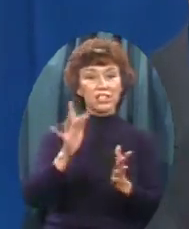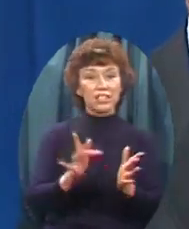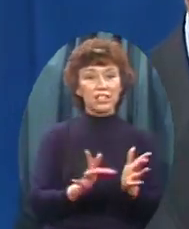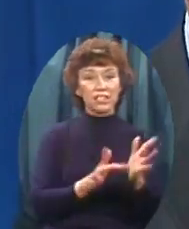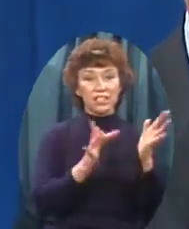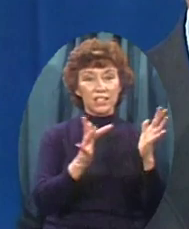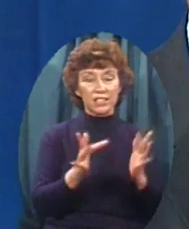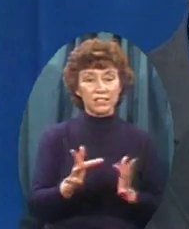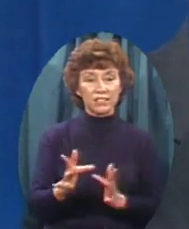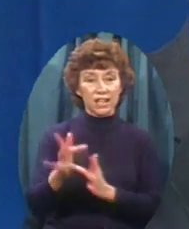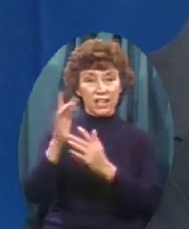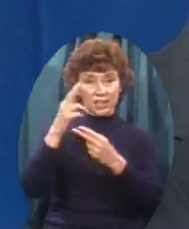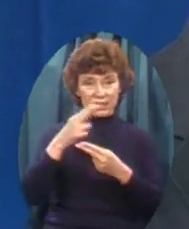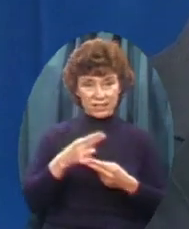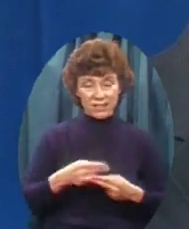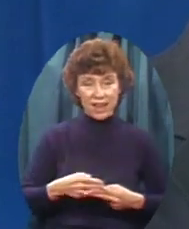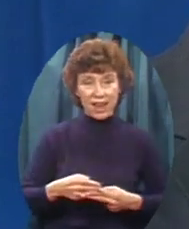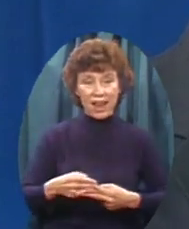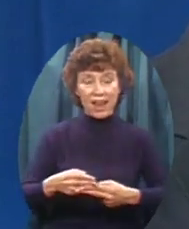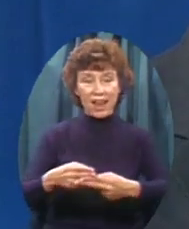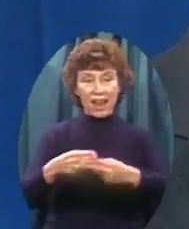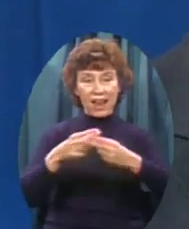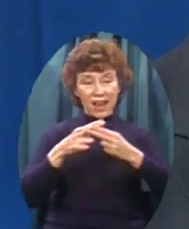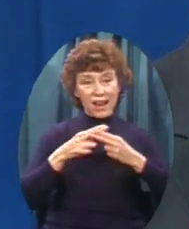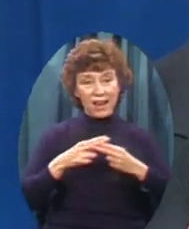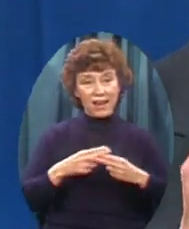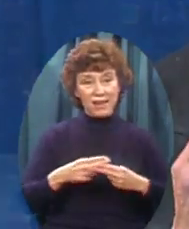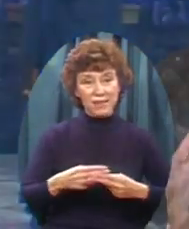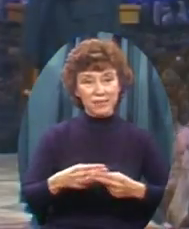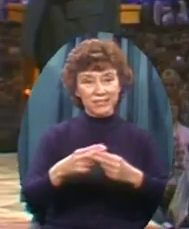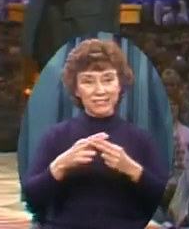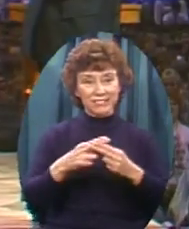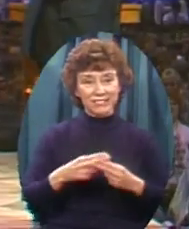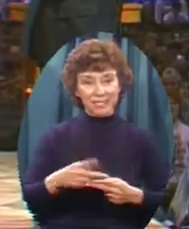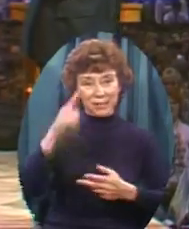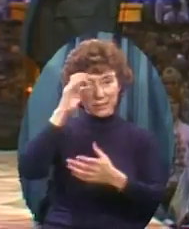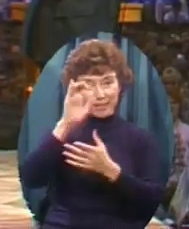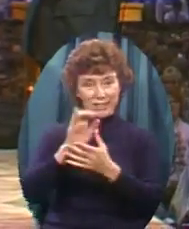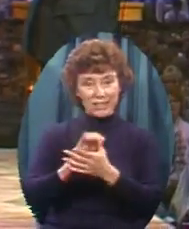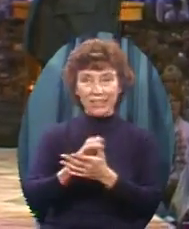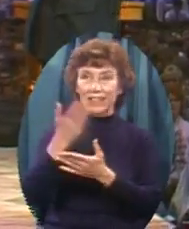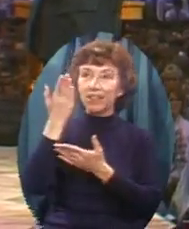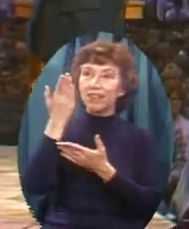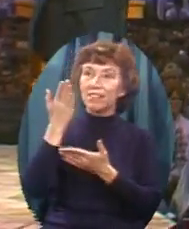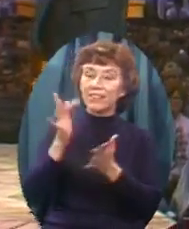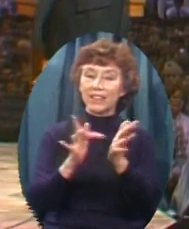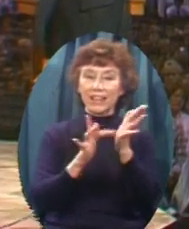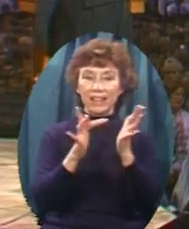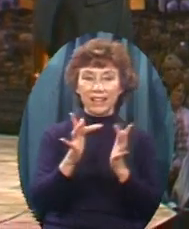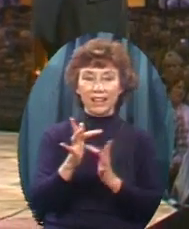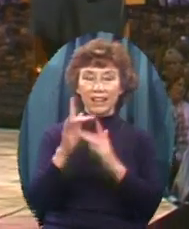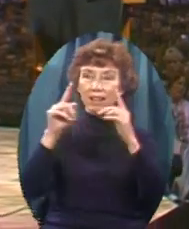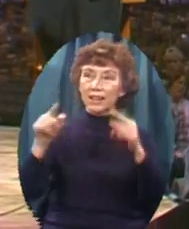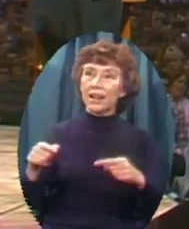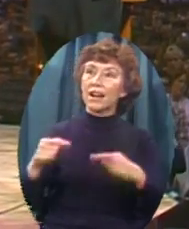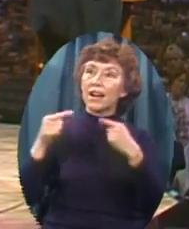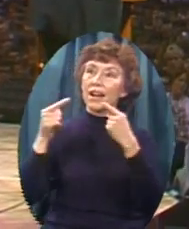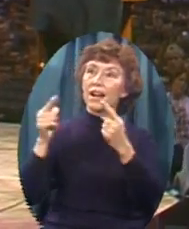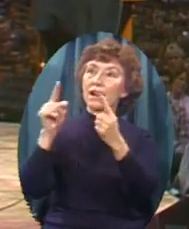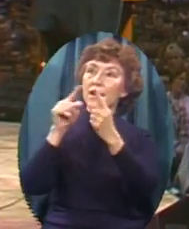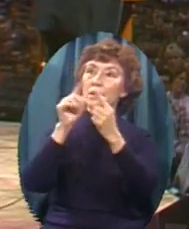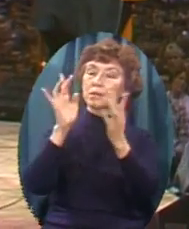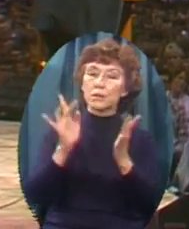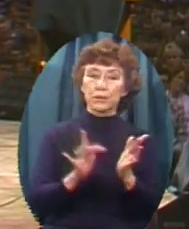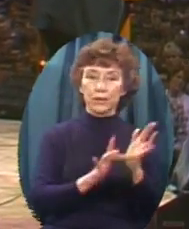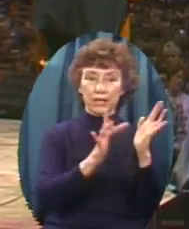Jesus' name In Jesus' him Come unto